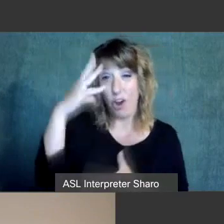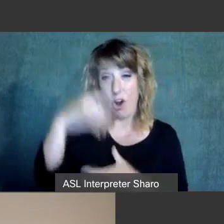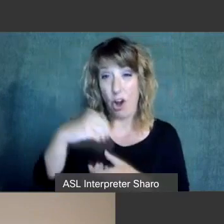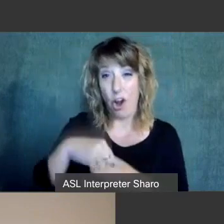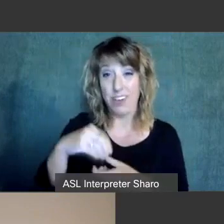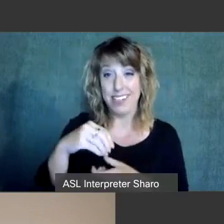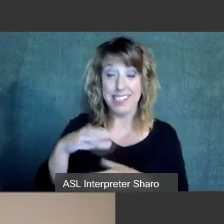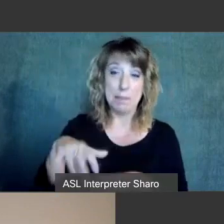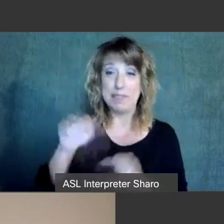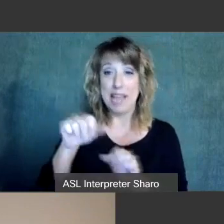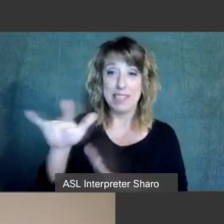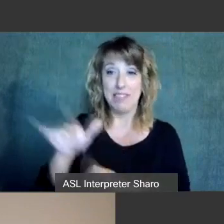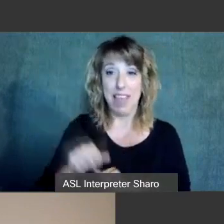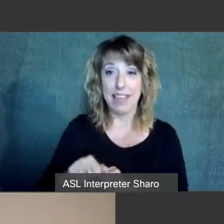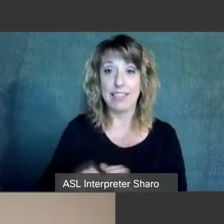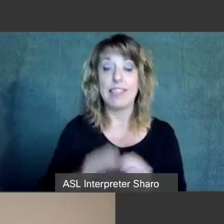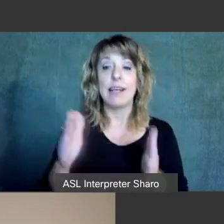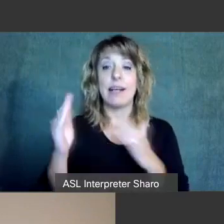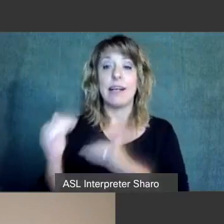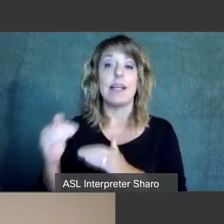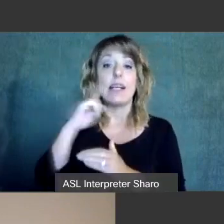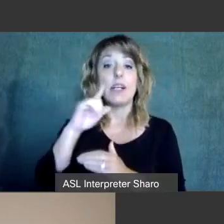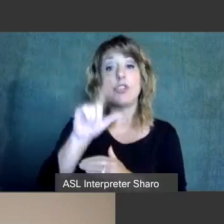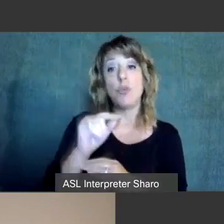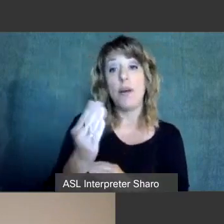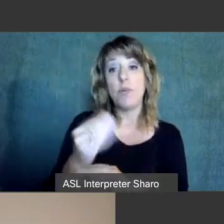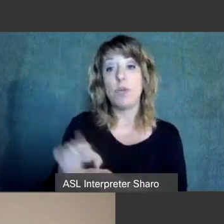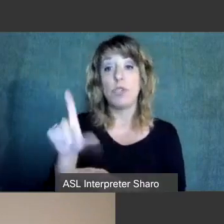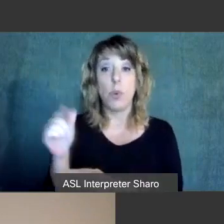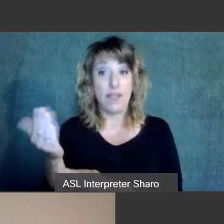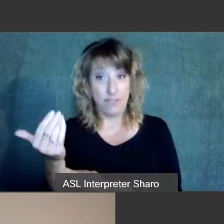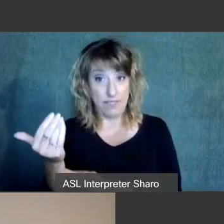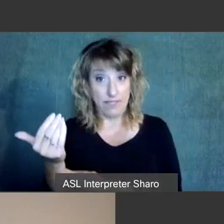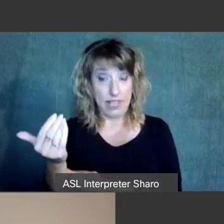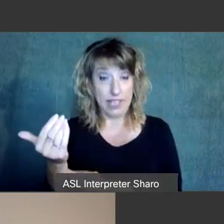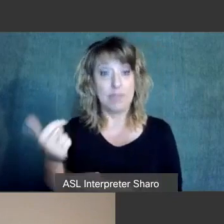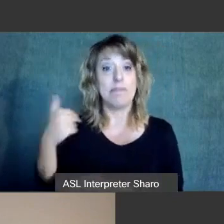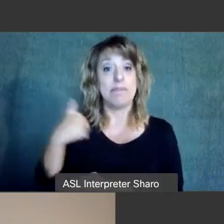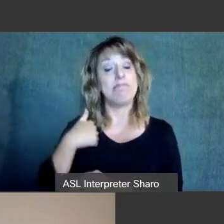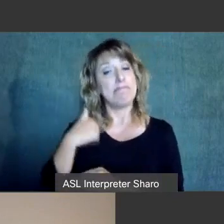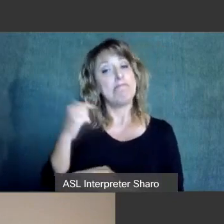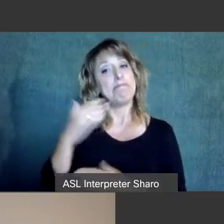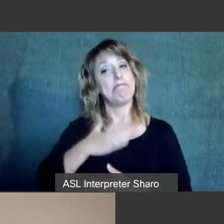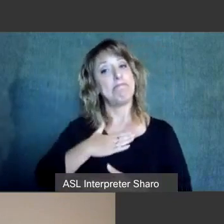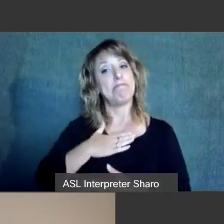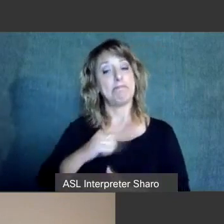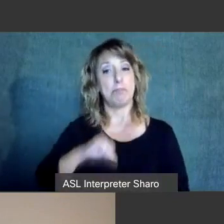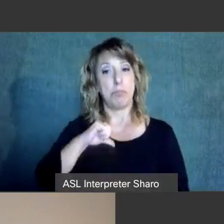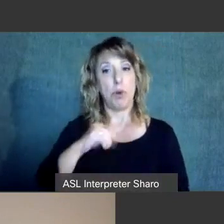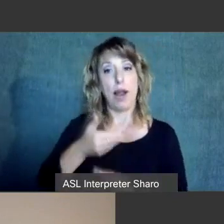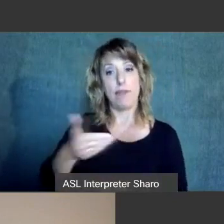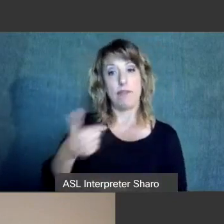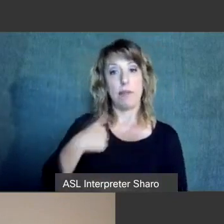Flight. And then in 2014 and 2015, I was honored to be invited to